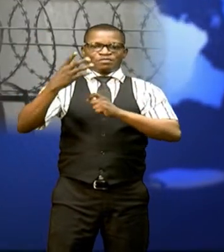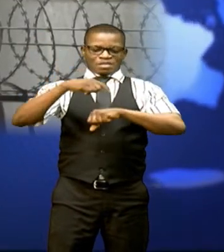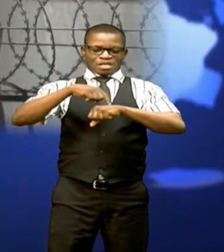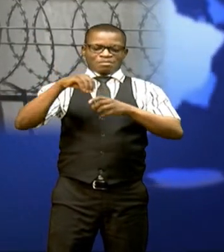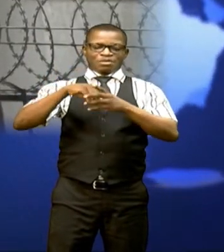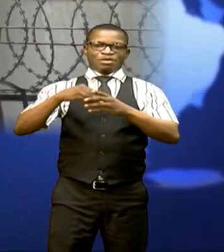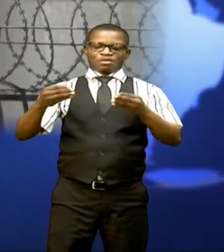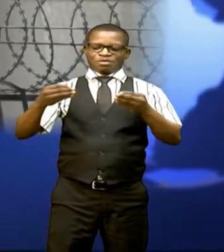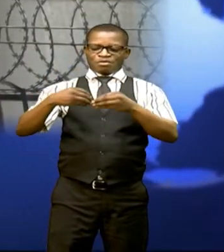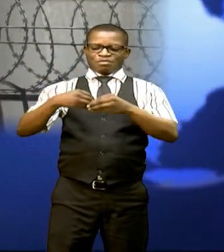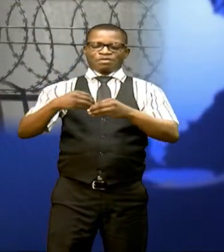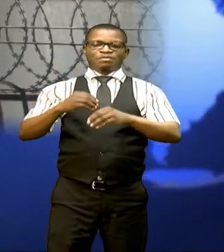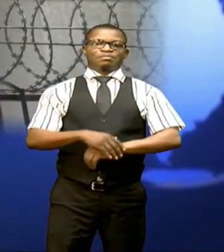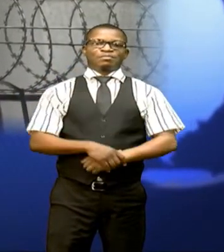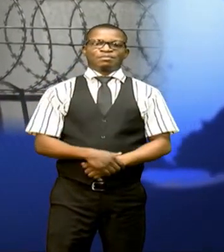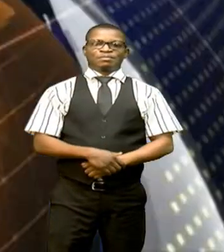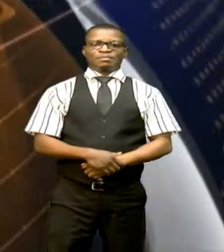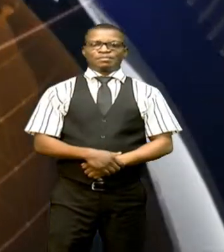office